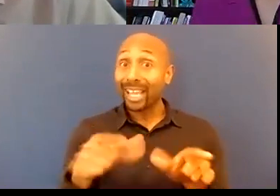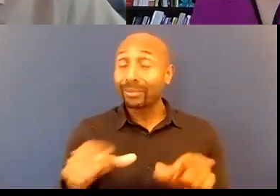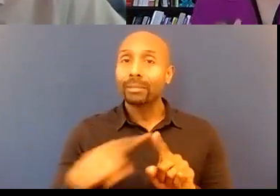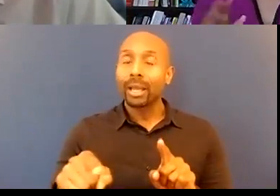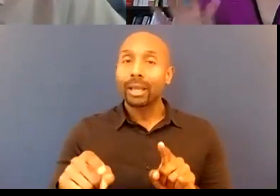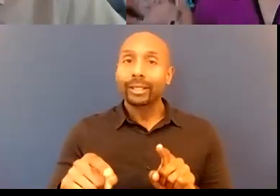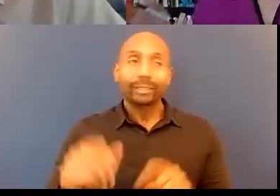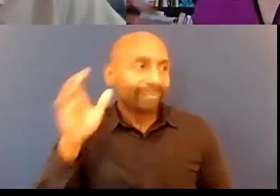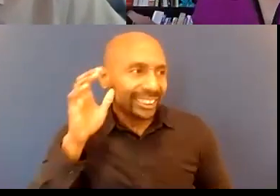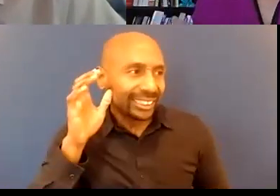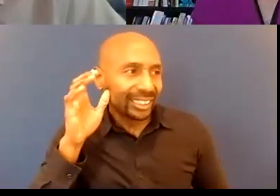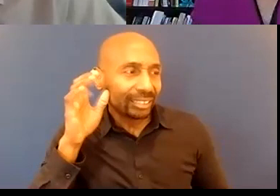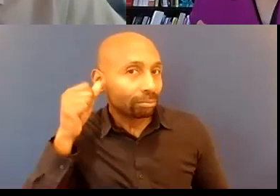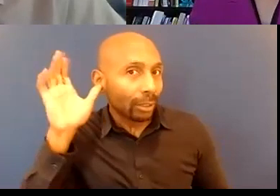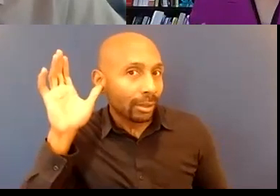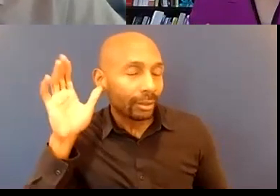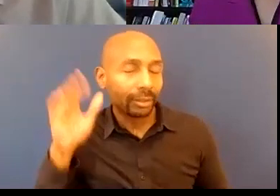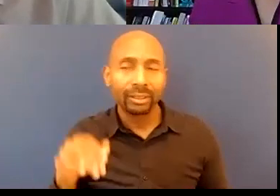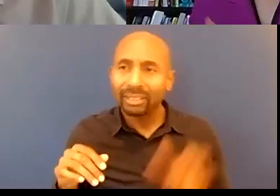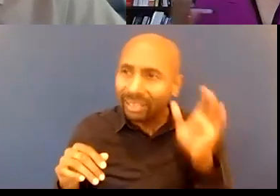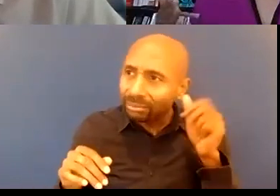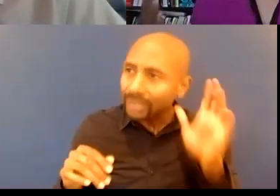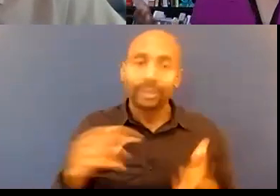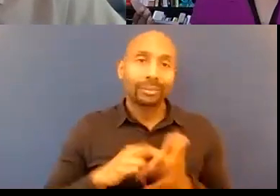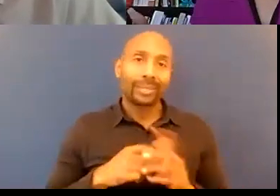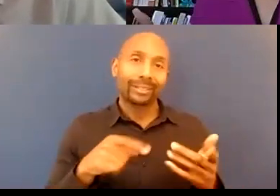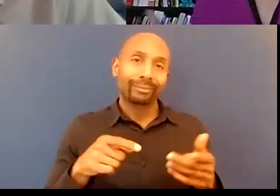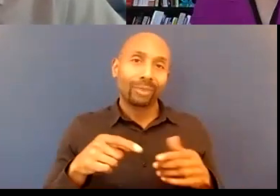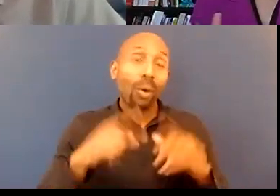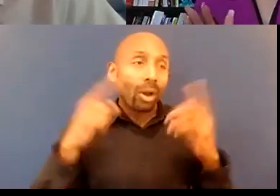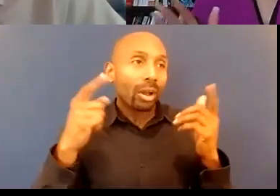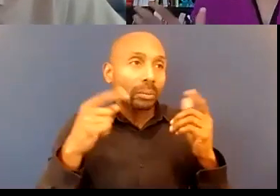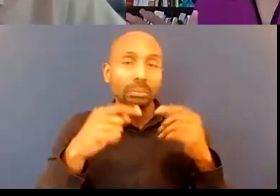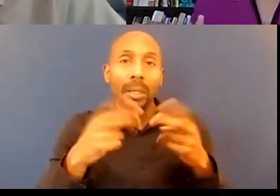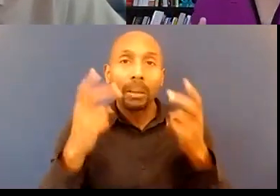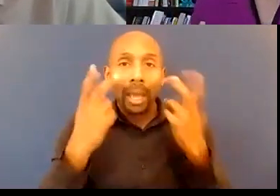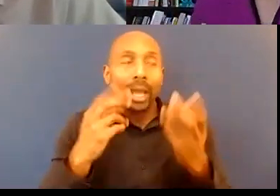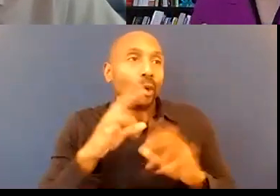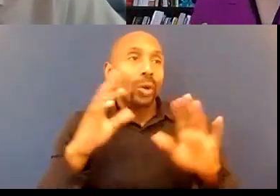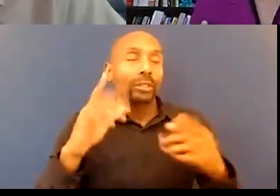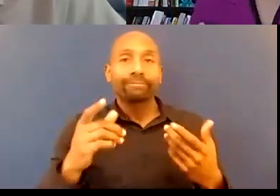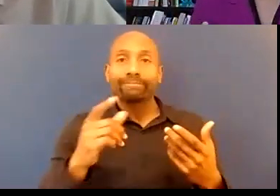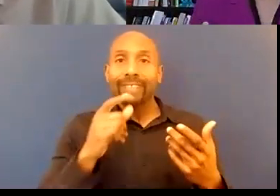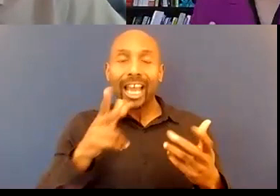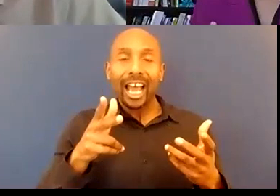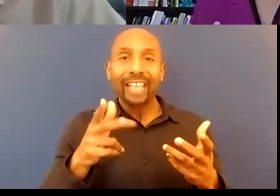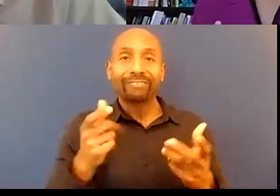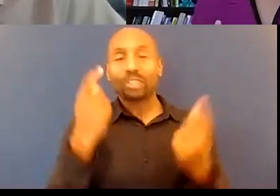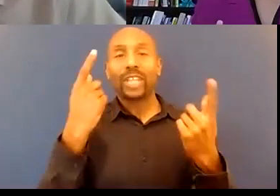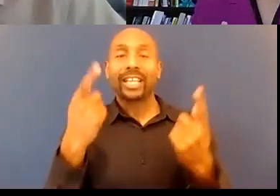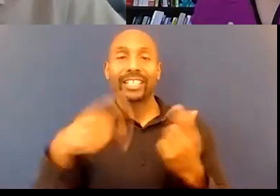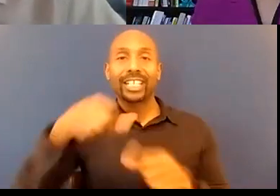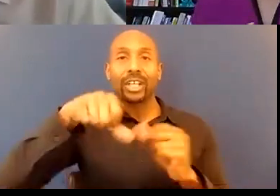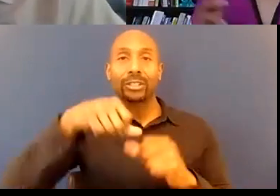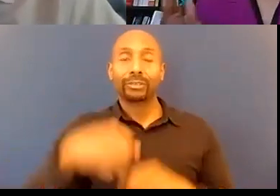we're in us we're all occupying the same space living in two different worlds i would have never believed it when i was younger somebody would told me